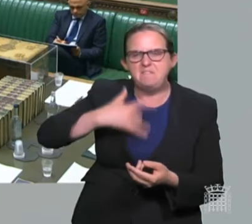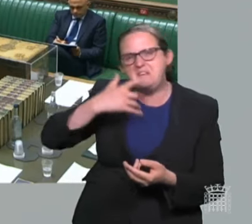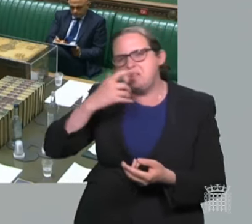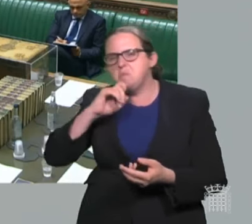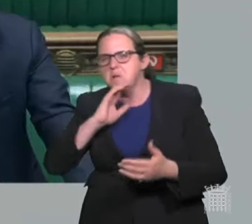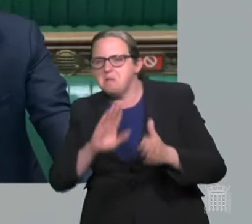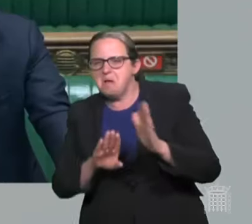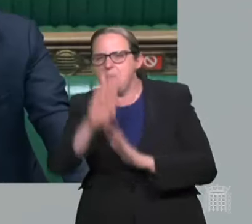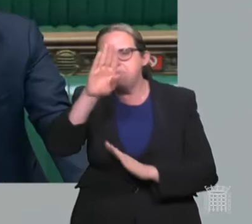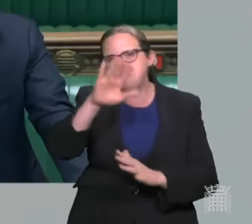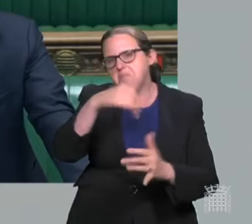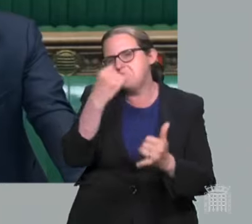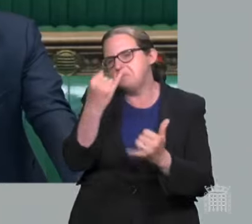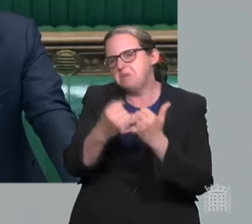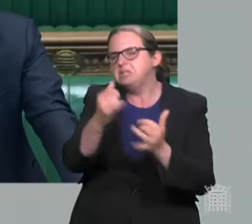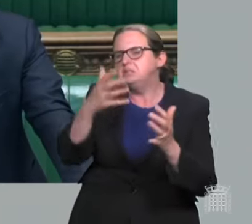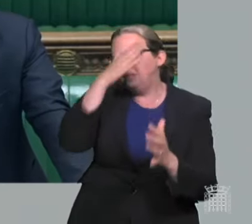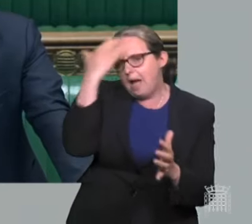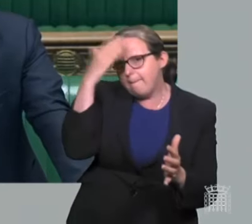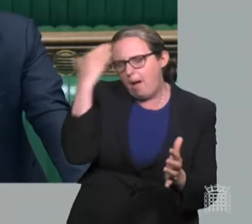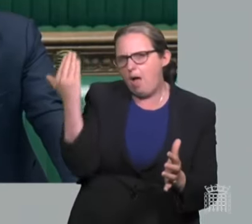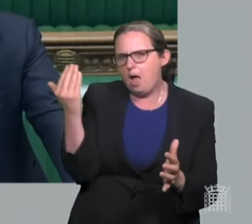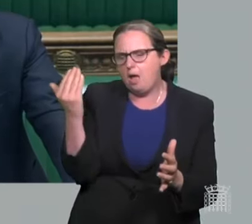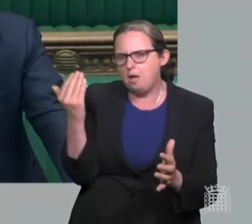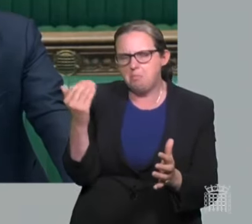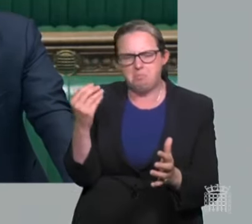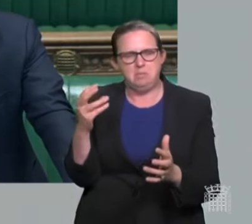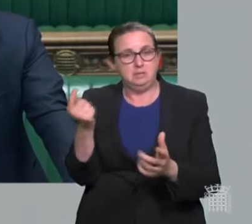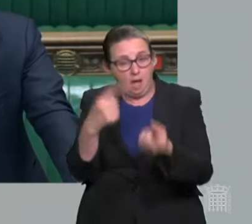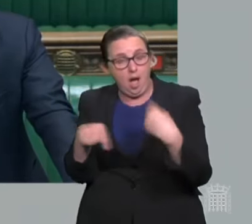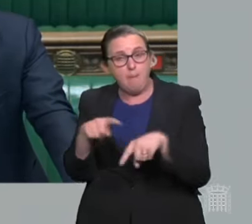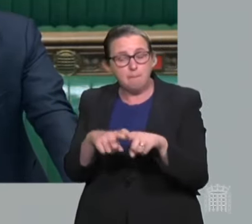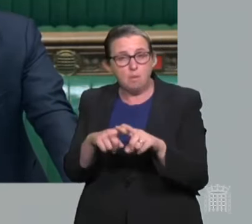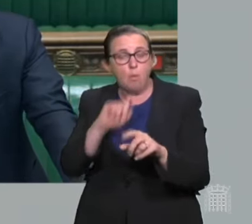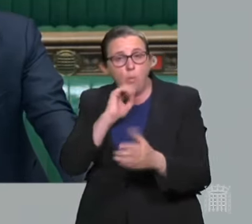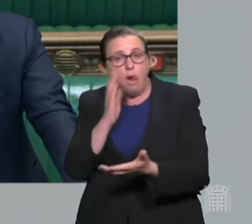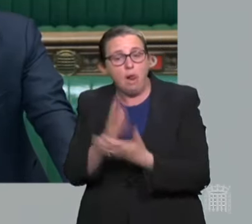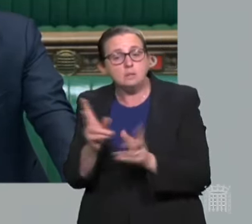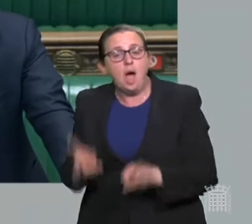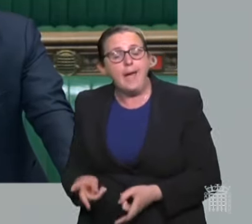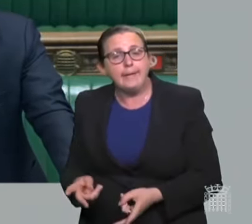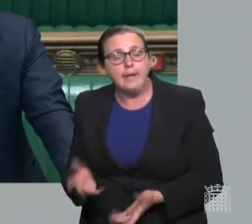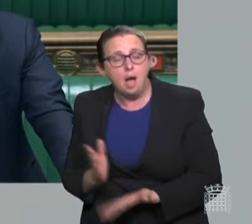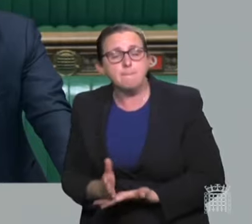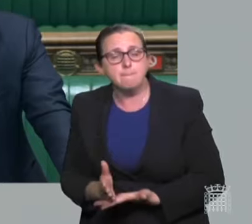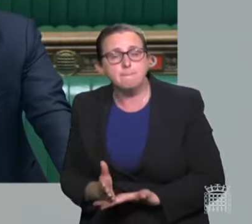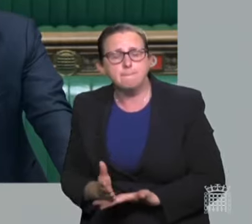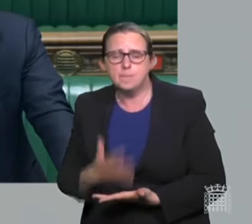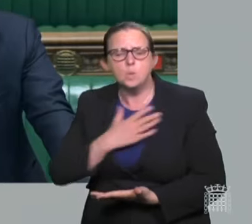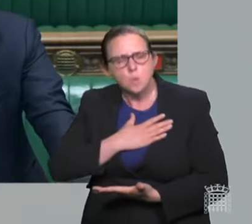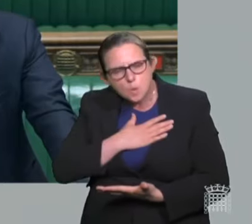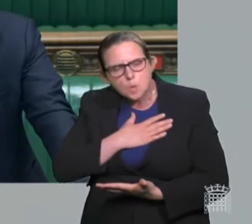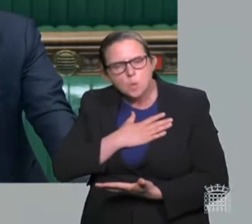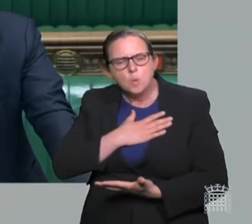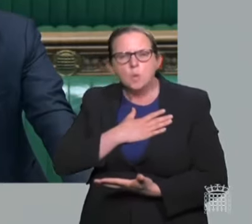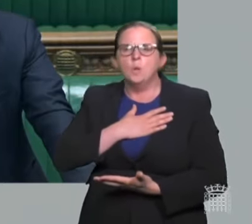summer, presumably. Some of those hospitalised will sadly die, Mr Speaker. And thousands upon thousands,